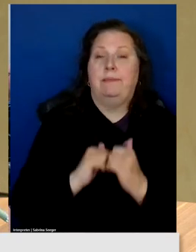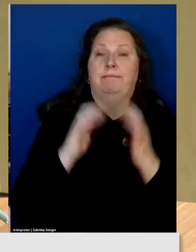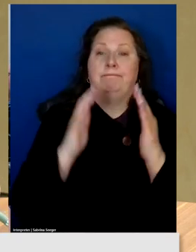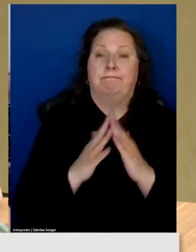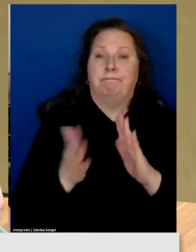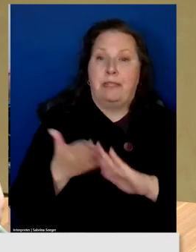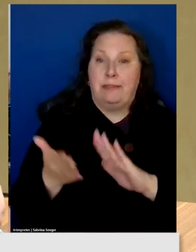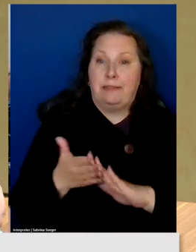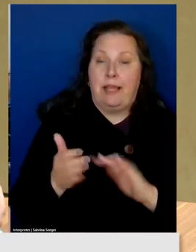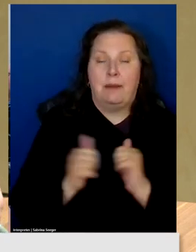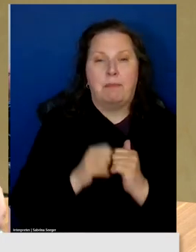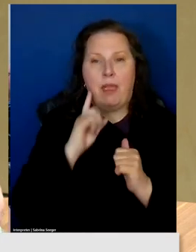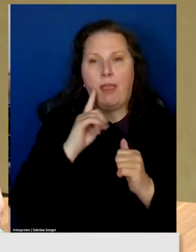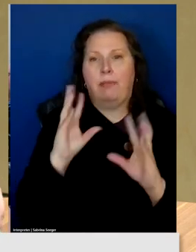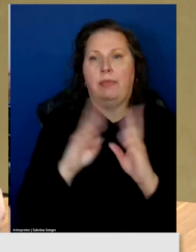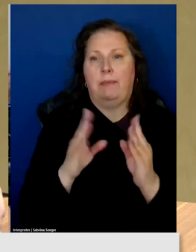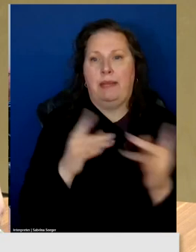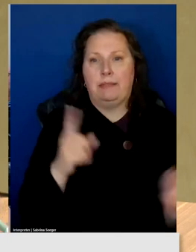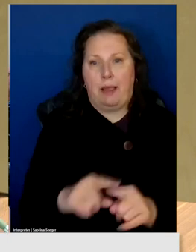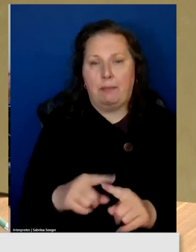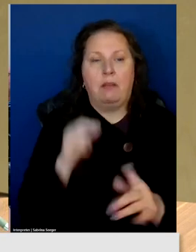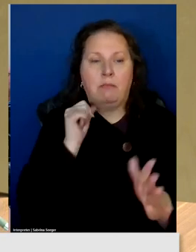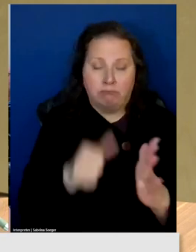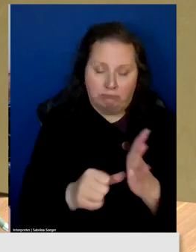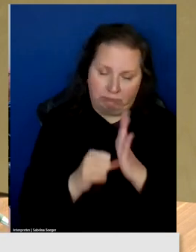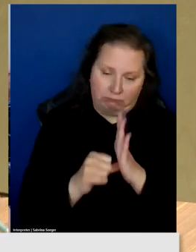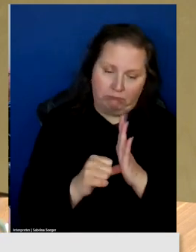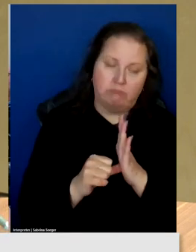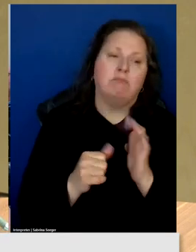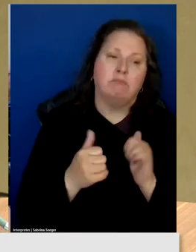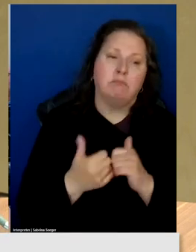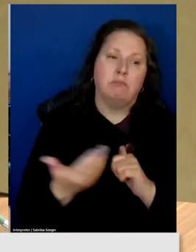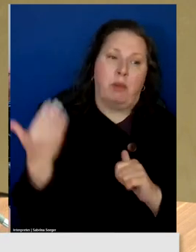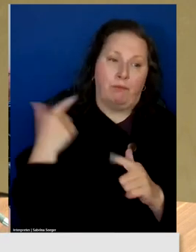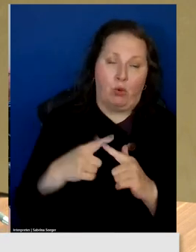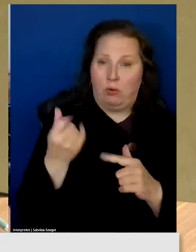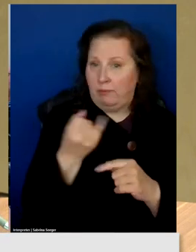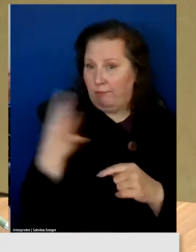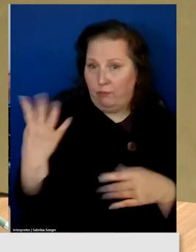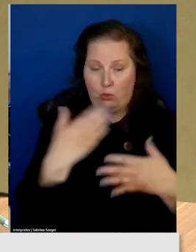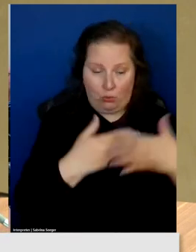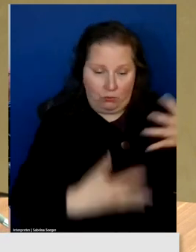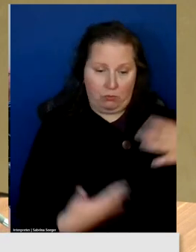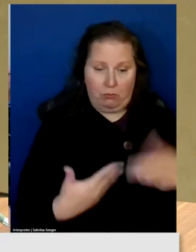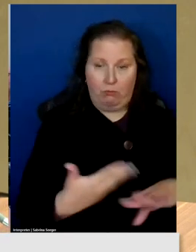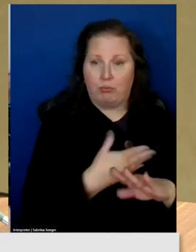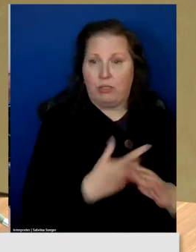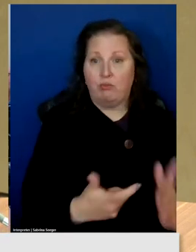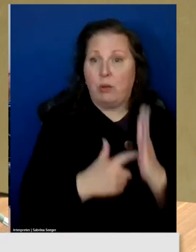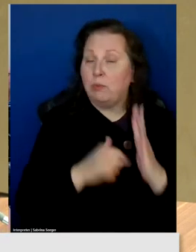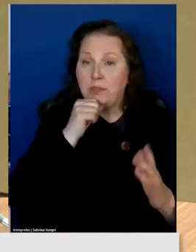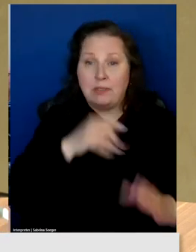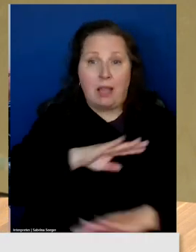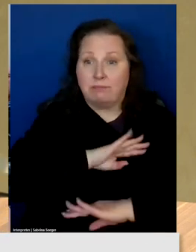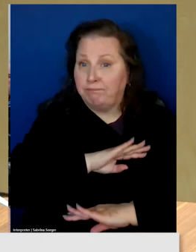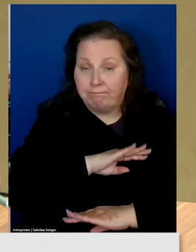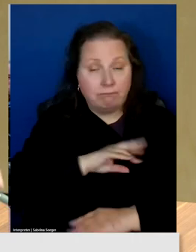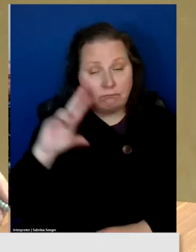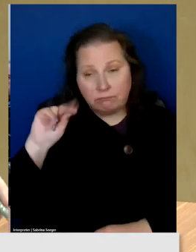these hearings are held. I pointed out to you a handful of prerequisites that have not been met.